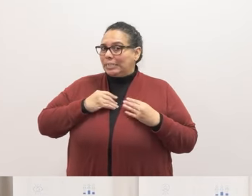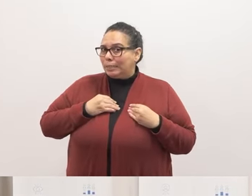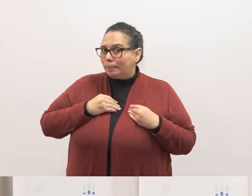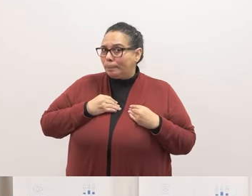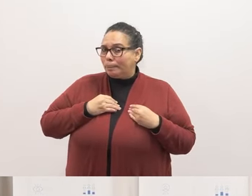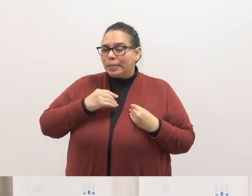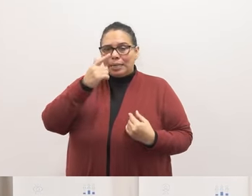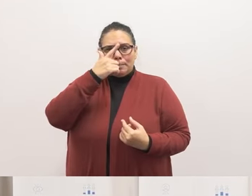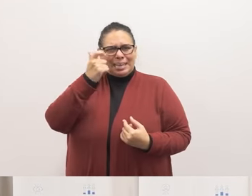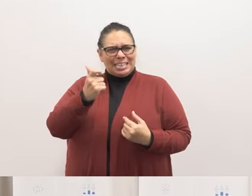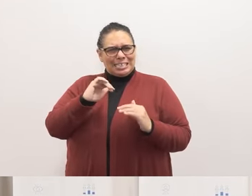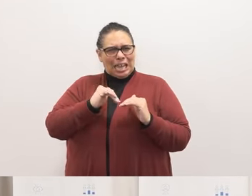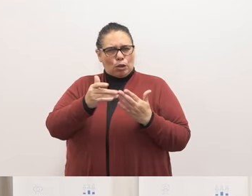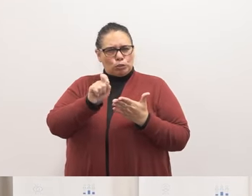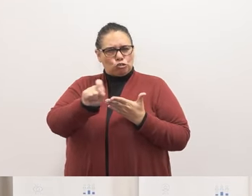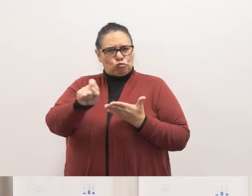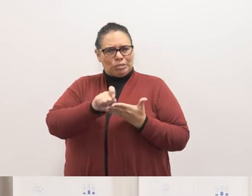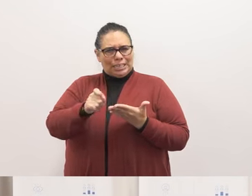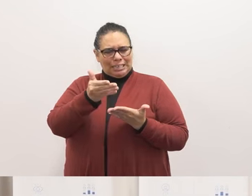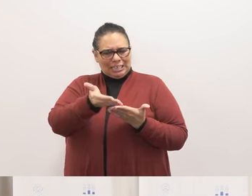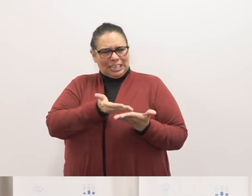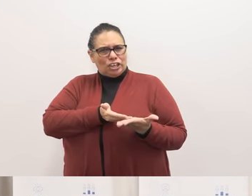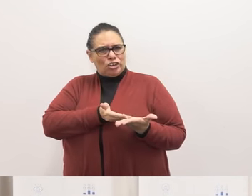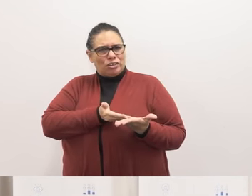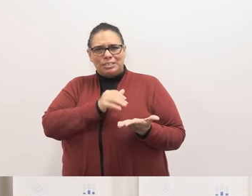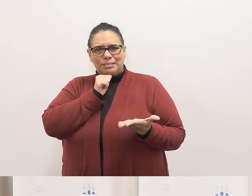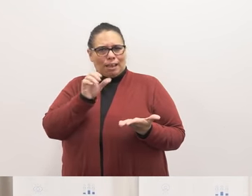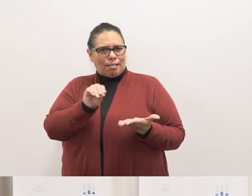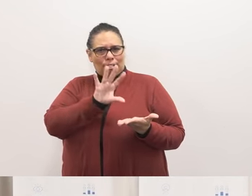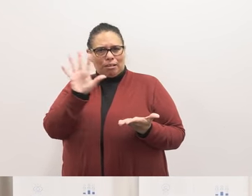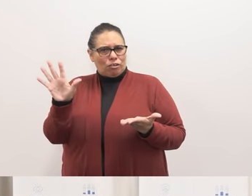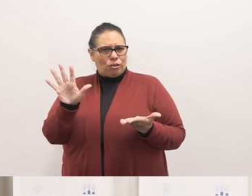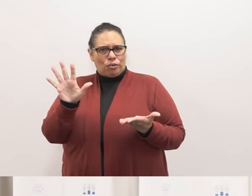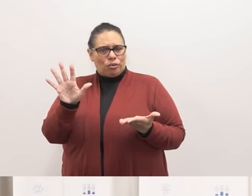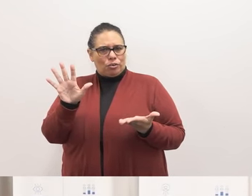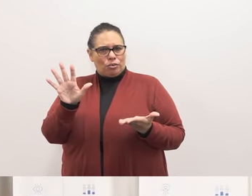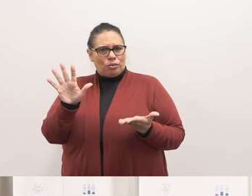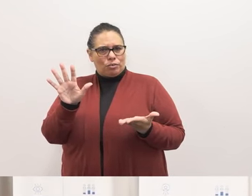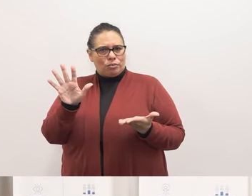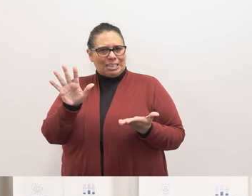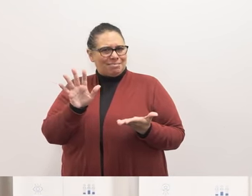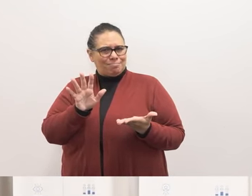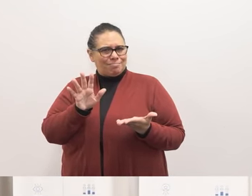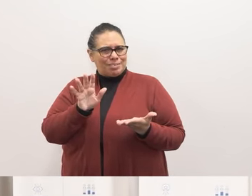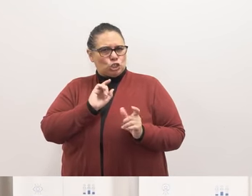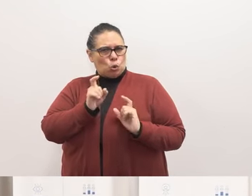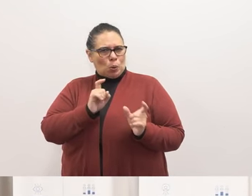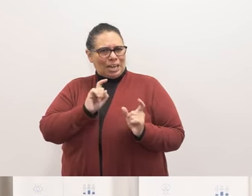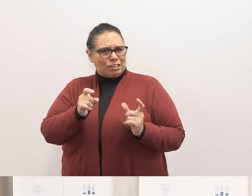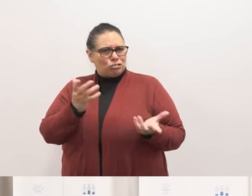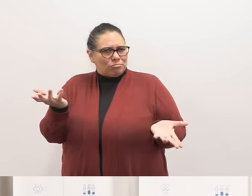Uh, because the way it's written here, it's not clear and it is under donations and gifts.